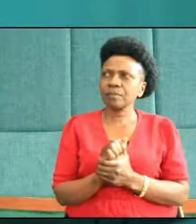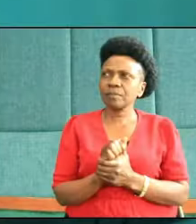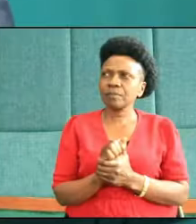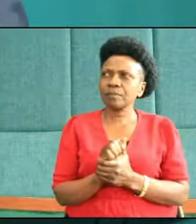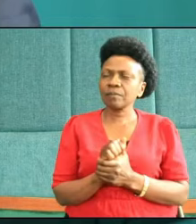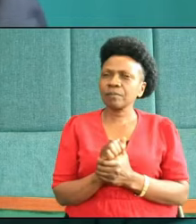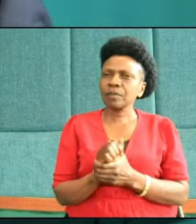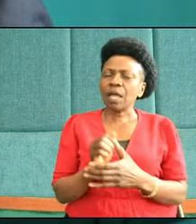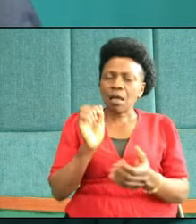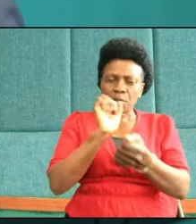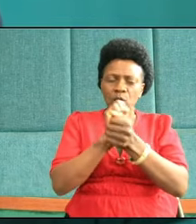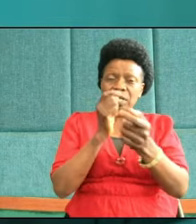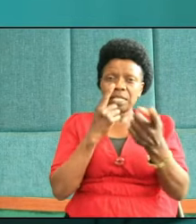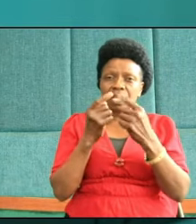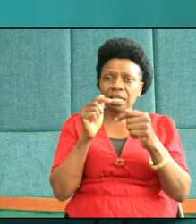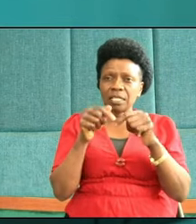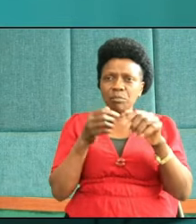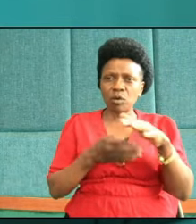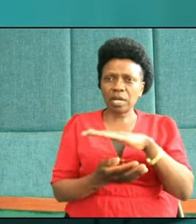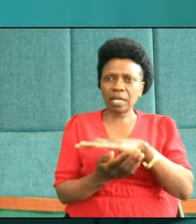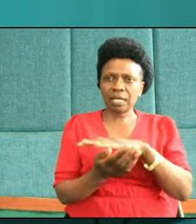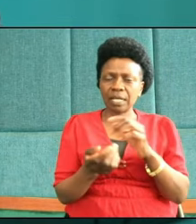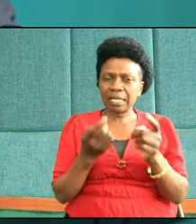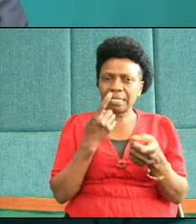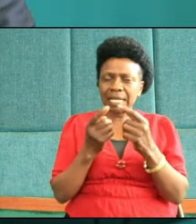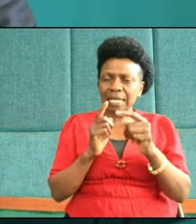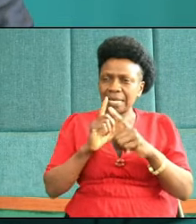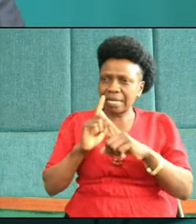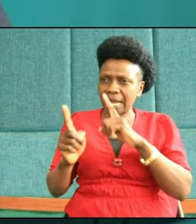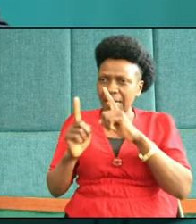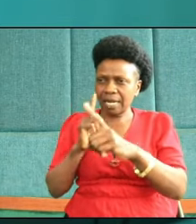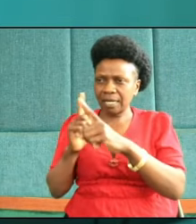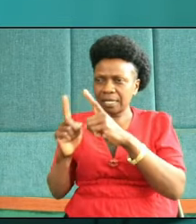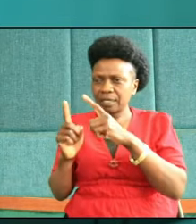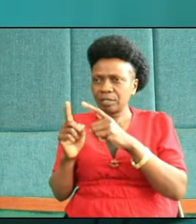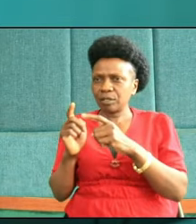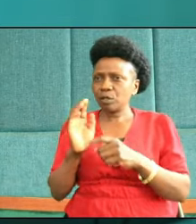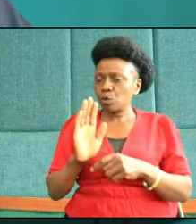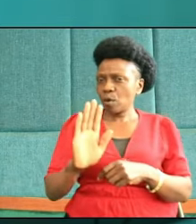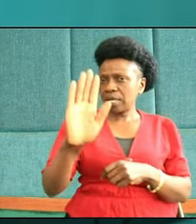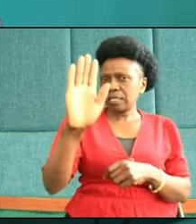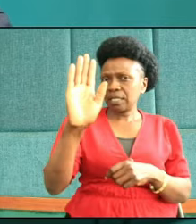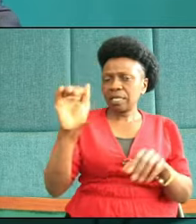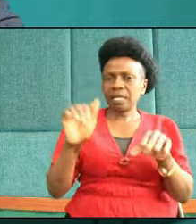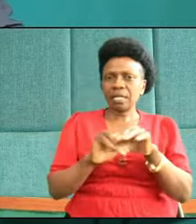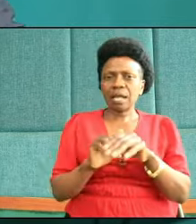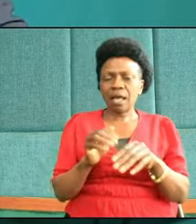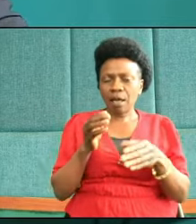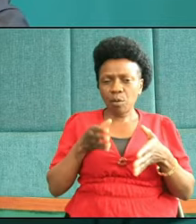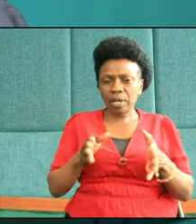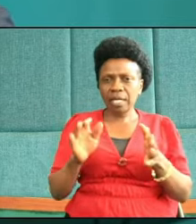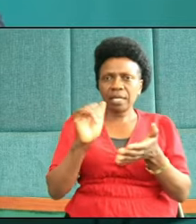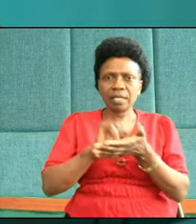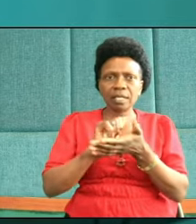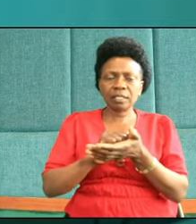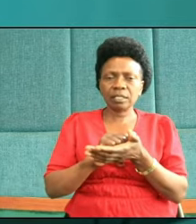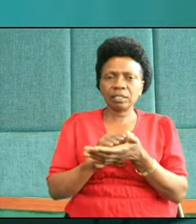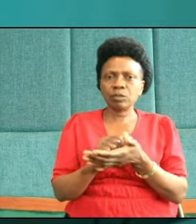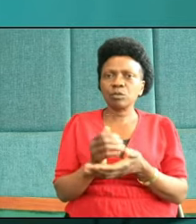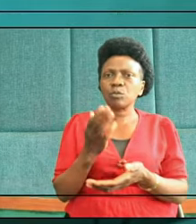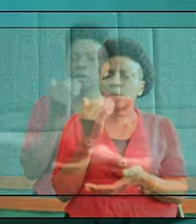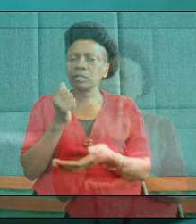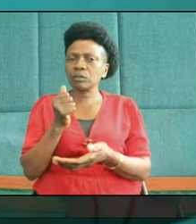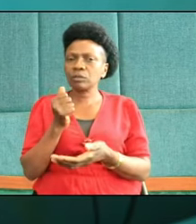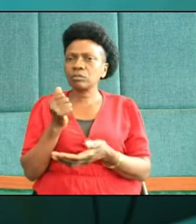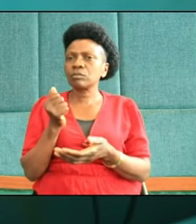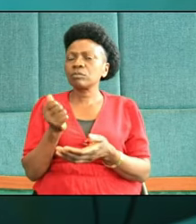Paul is saying this morning, he's saying, run your rest in such a way that you may seize the prize and make it